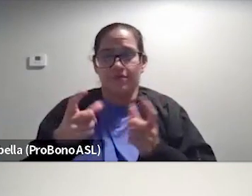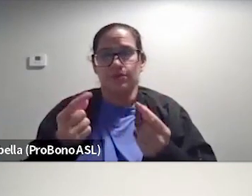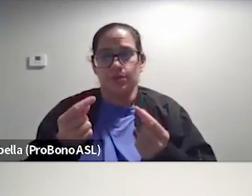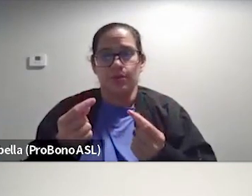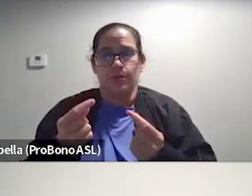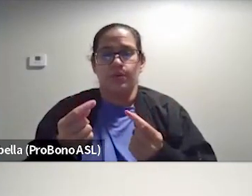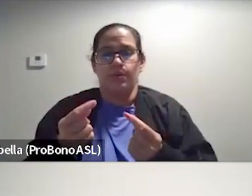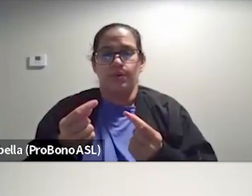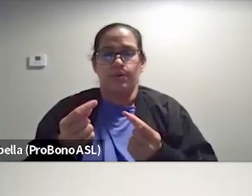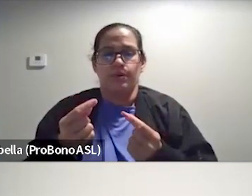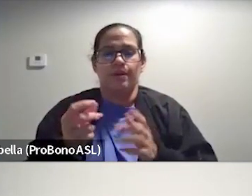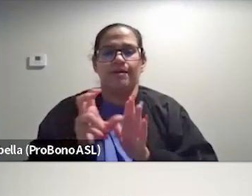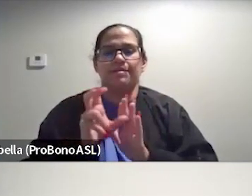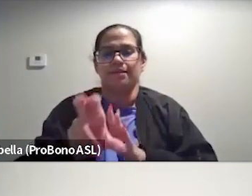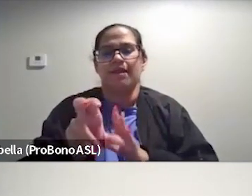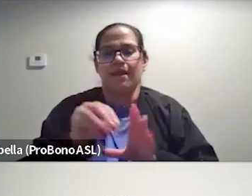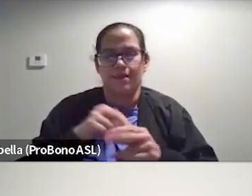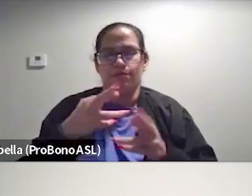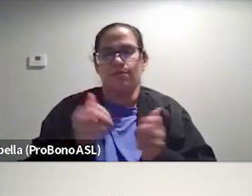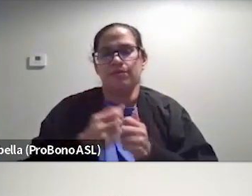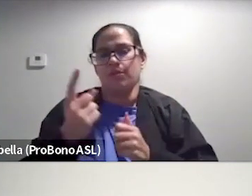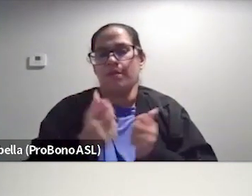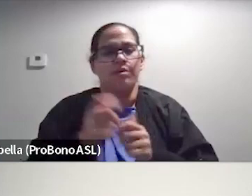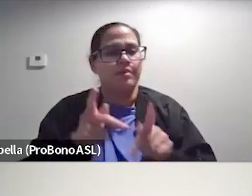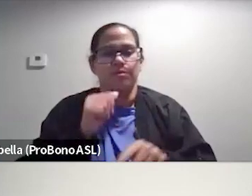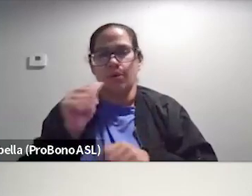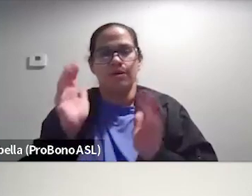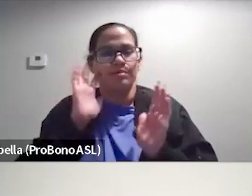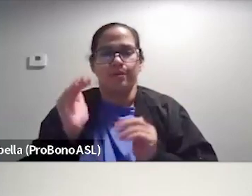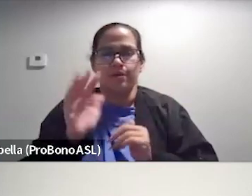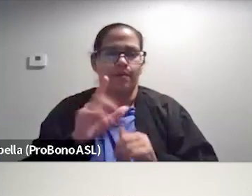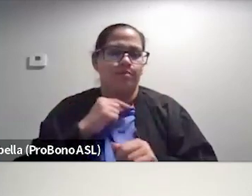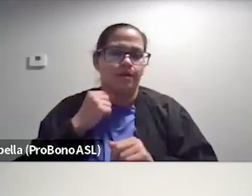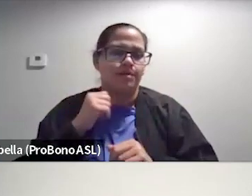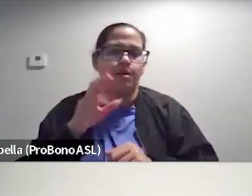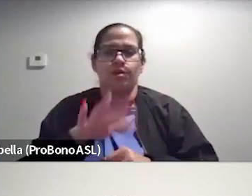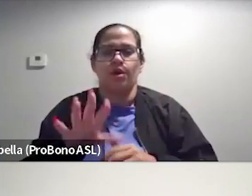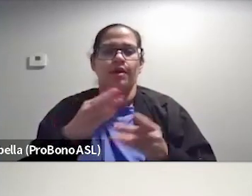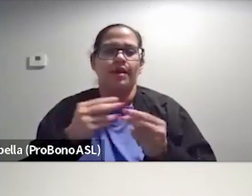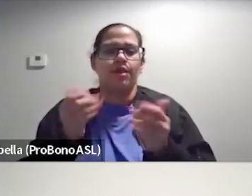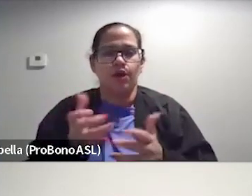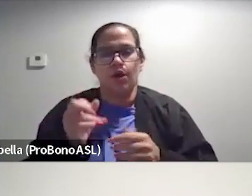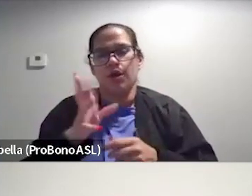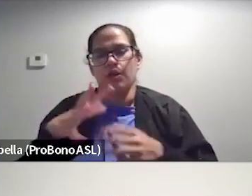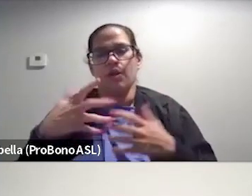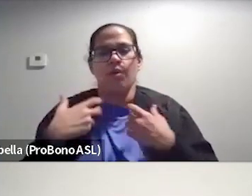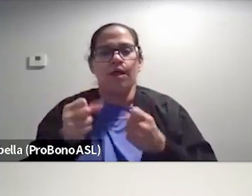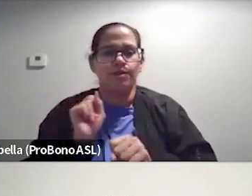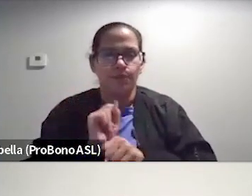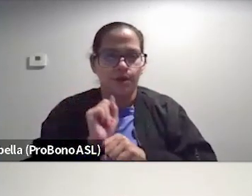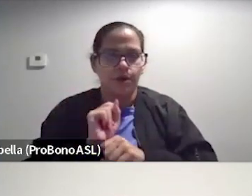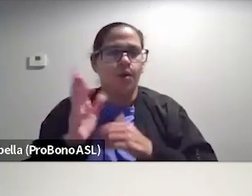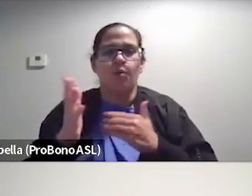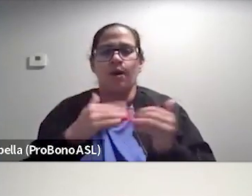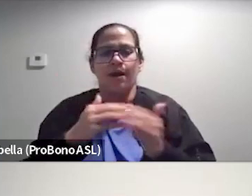is, is, is insert that in a room with someone. Most people don't expect their priest or their healer or their wellness worker or